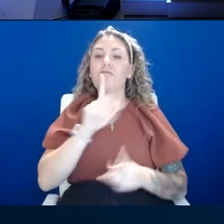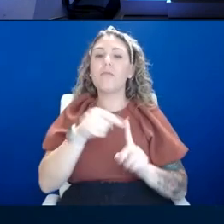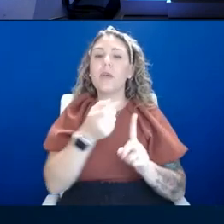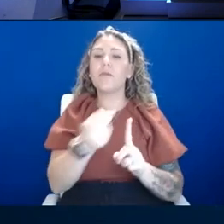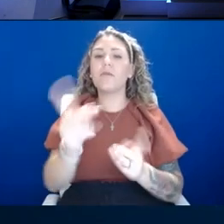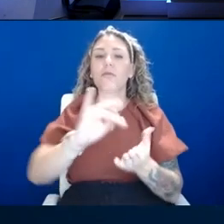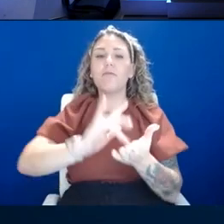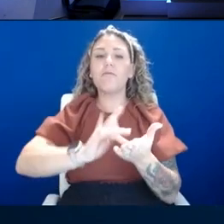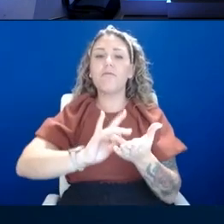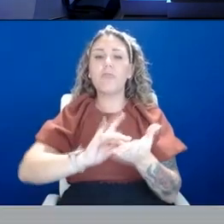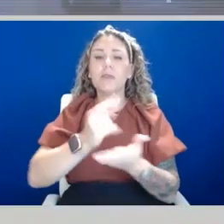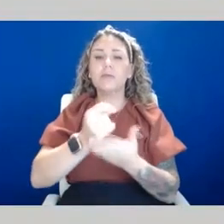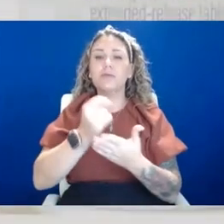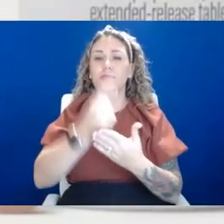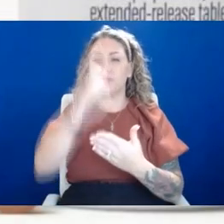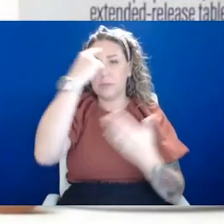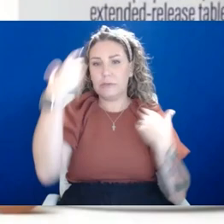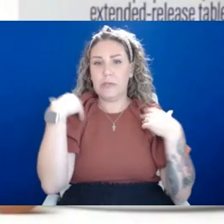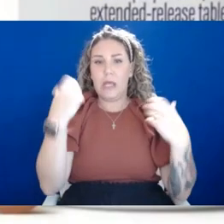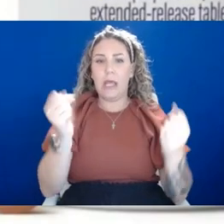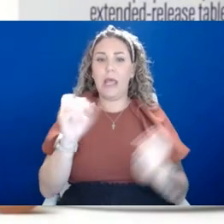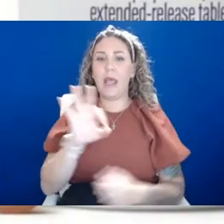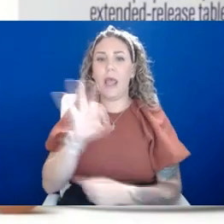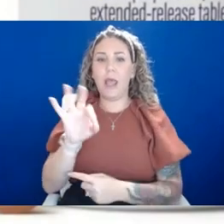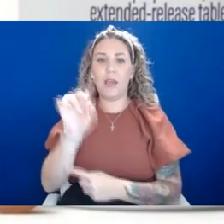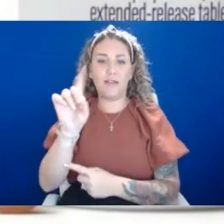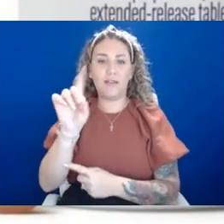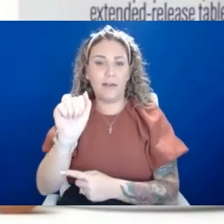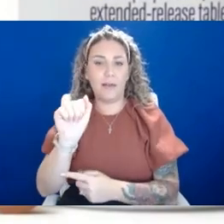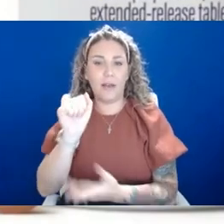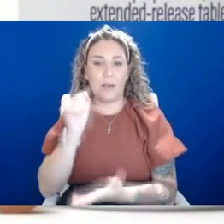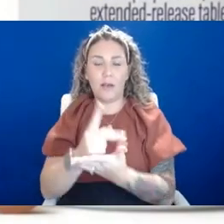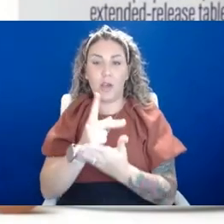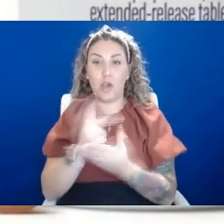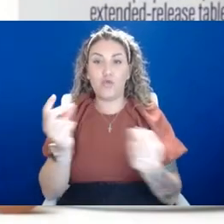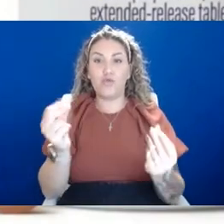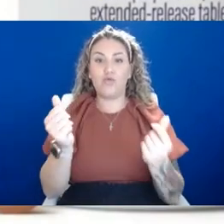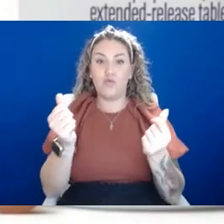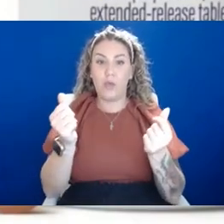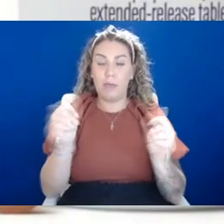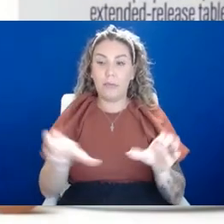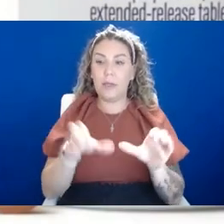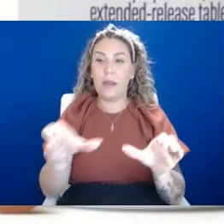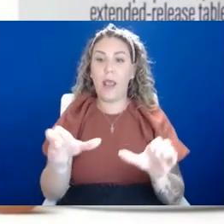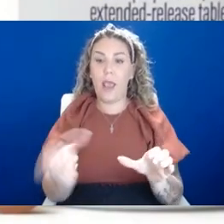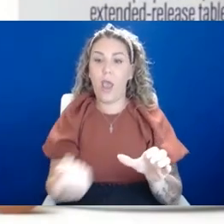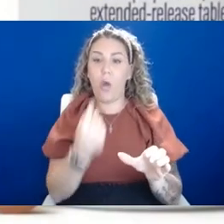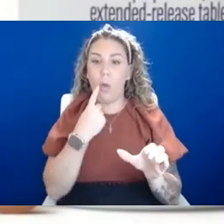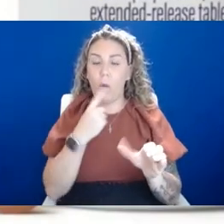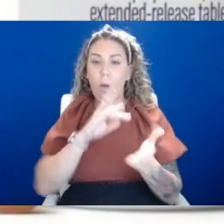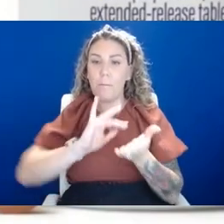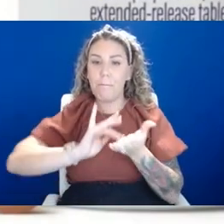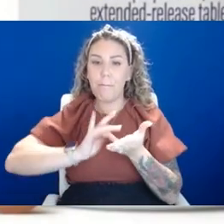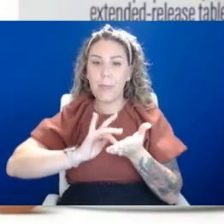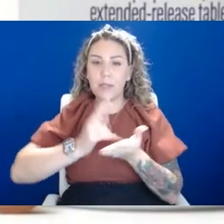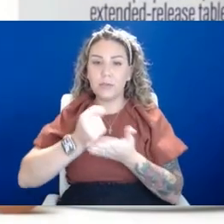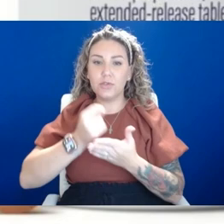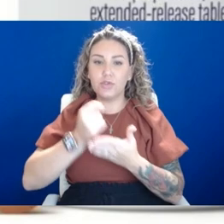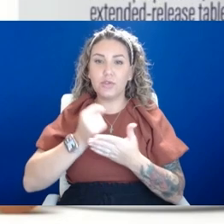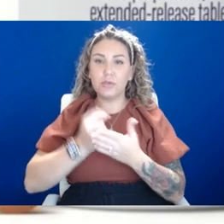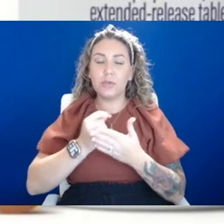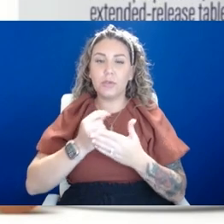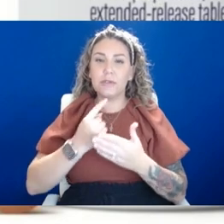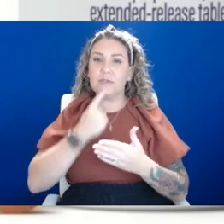disorders. The FDA just approved the first and only rapid acting oral medication for the treatment of major depressive disorder